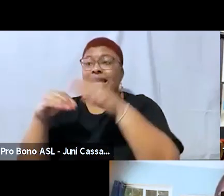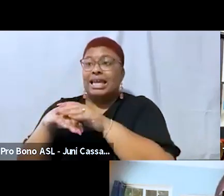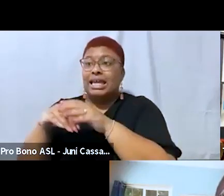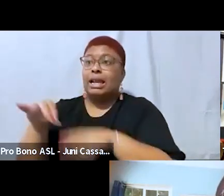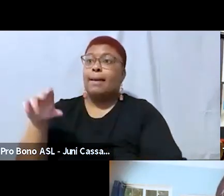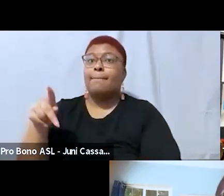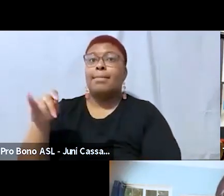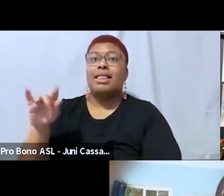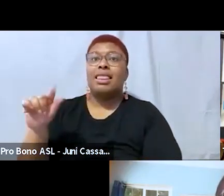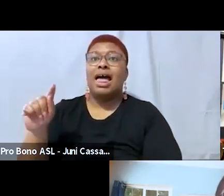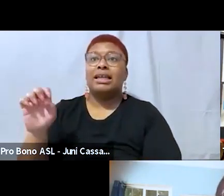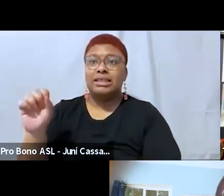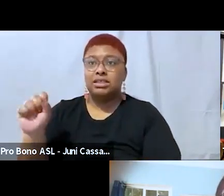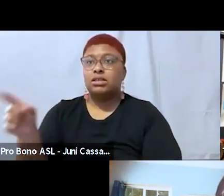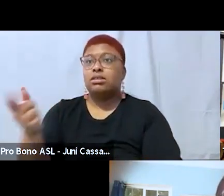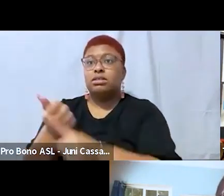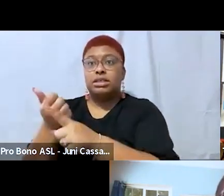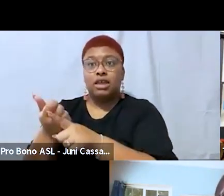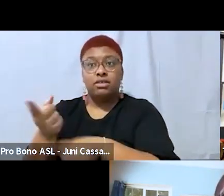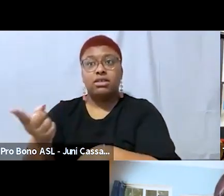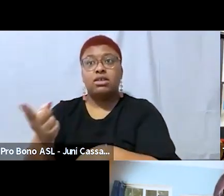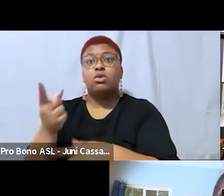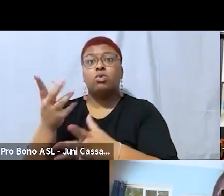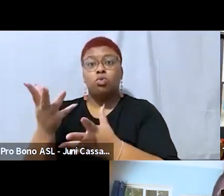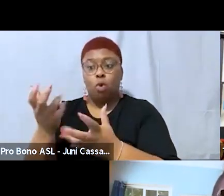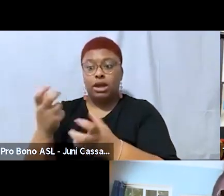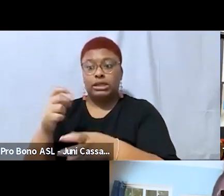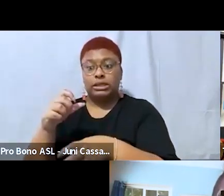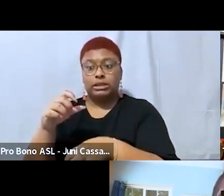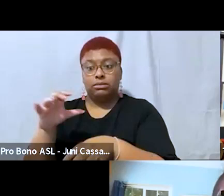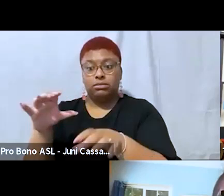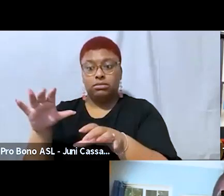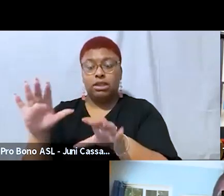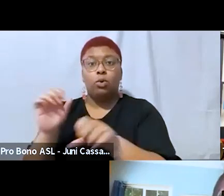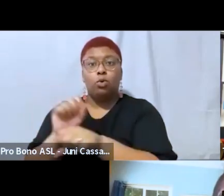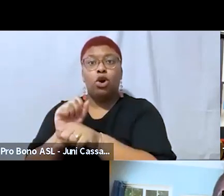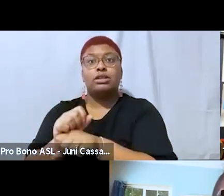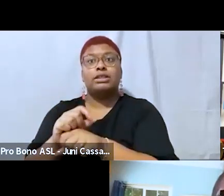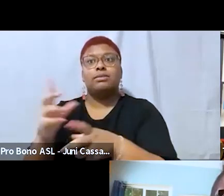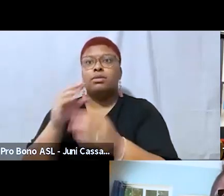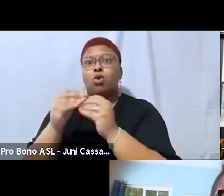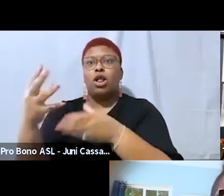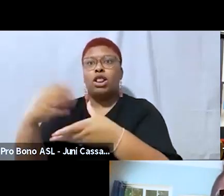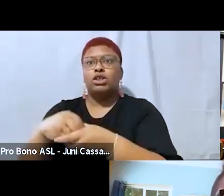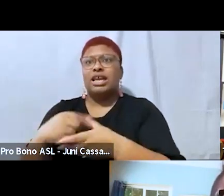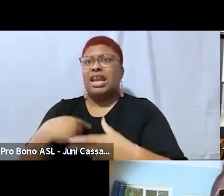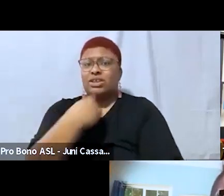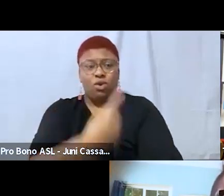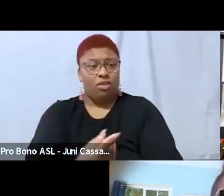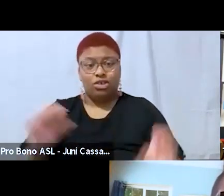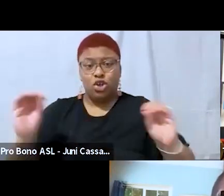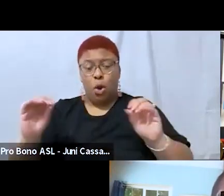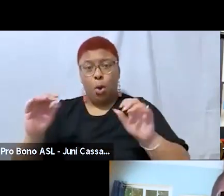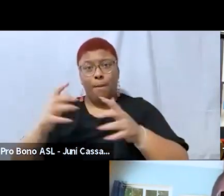pilates uh work more inclusive and i said you know what there ain't no machines for us you know this right say it